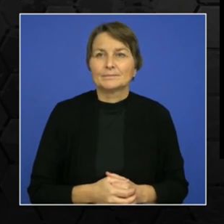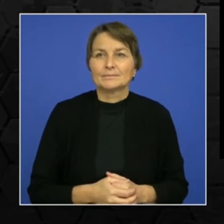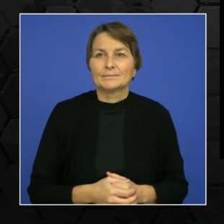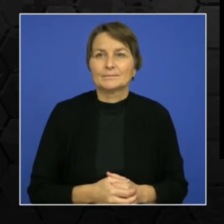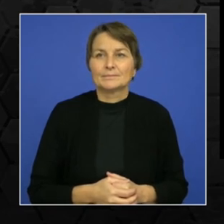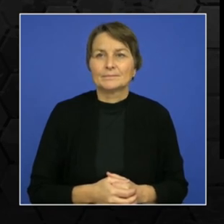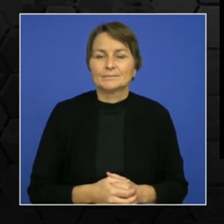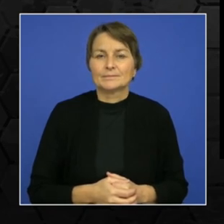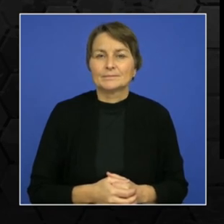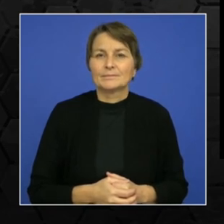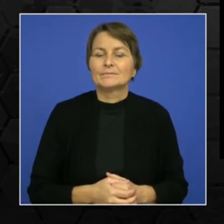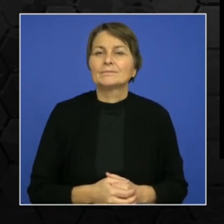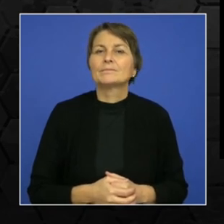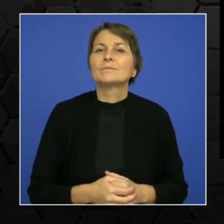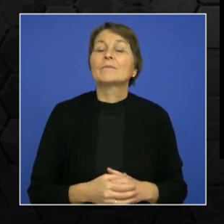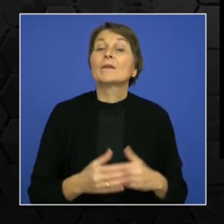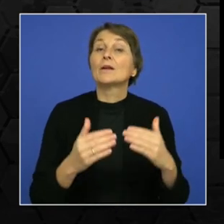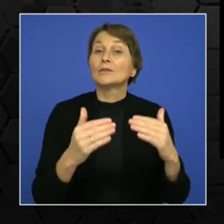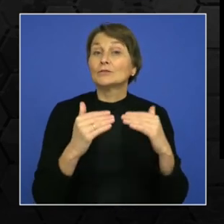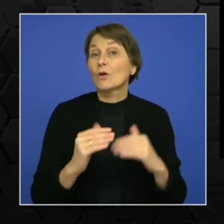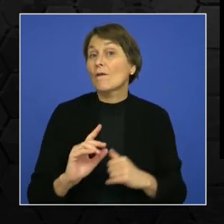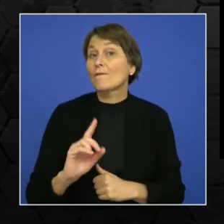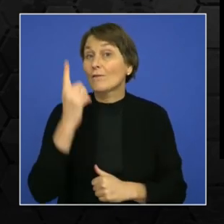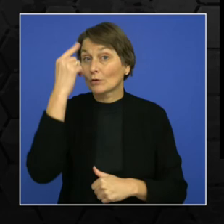initially started in Orlando, Florida.